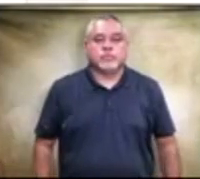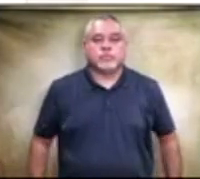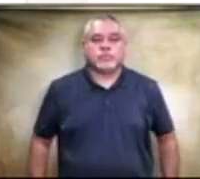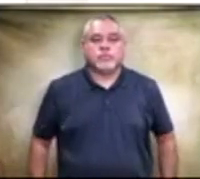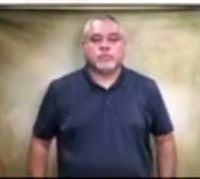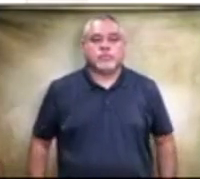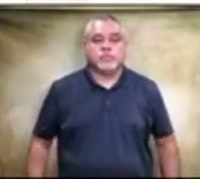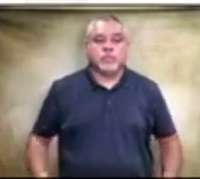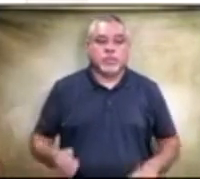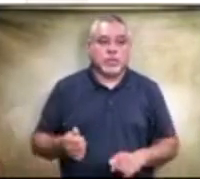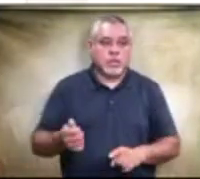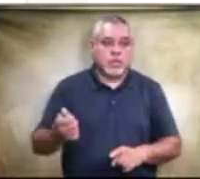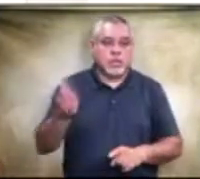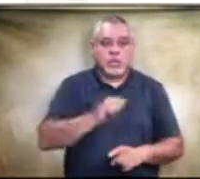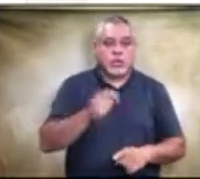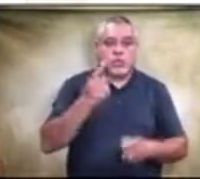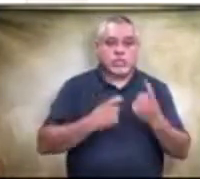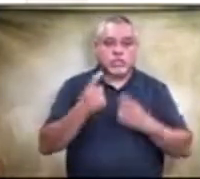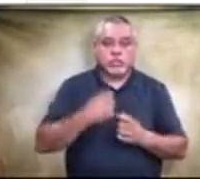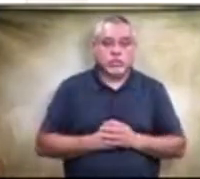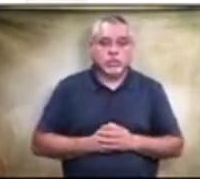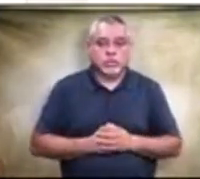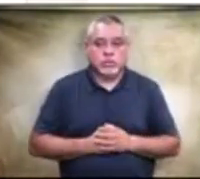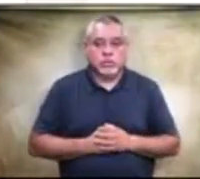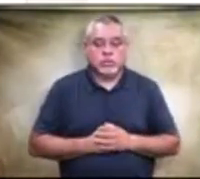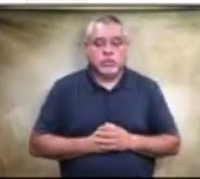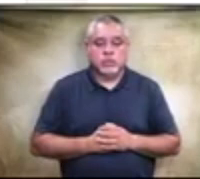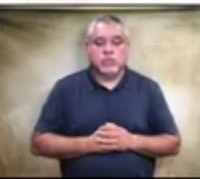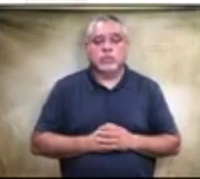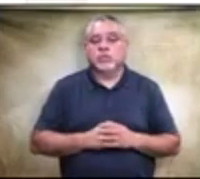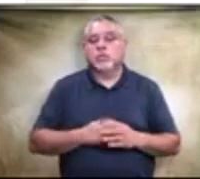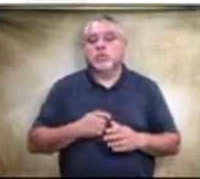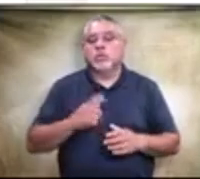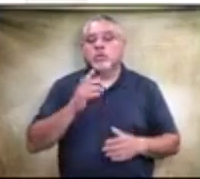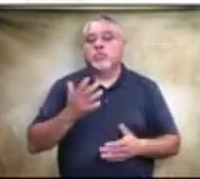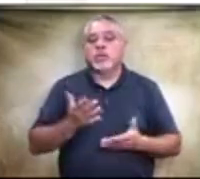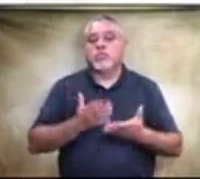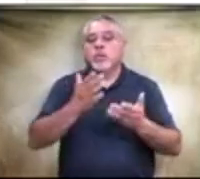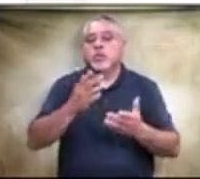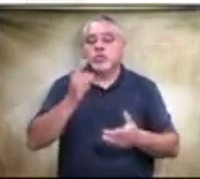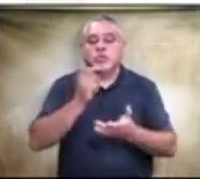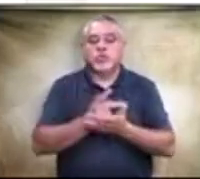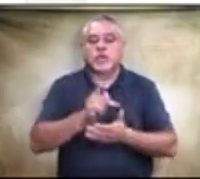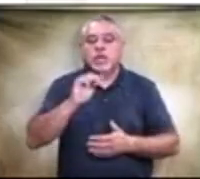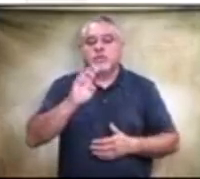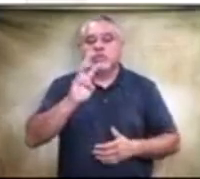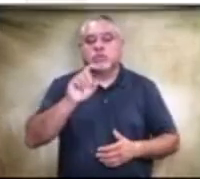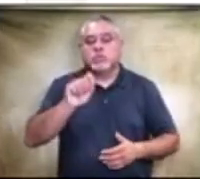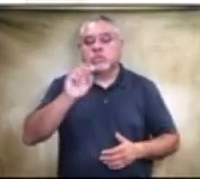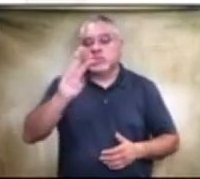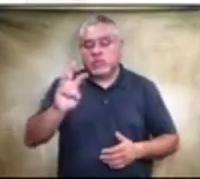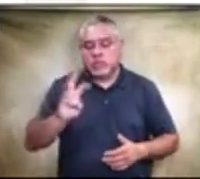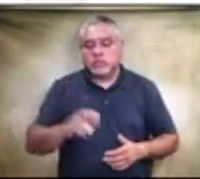any other questions i'd like to make a motion to approve item 6.6 i have a